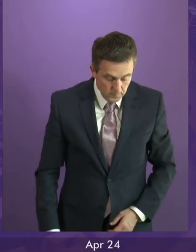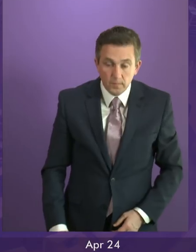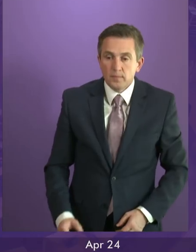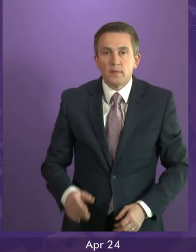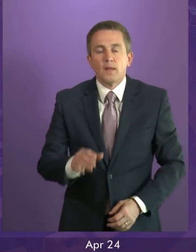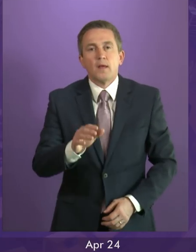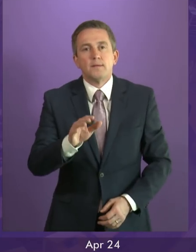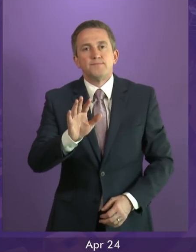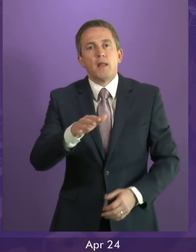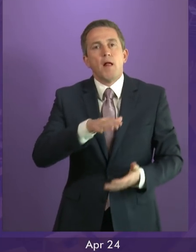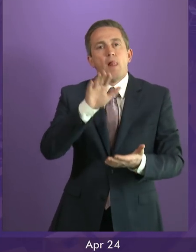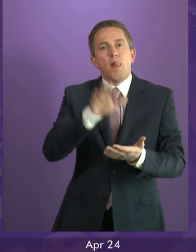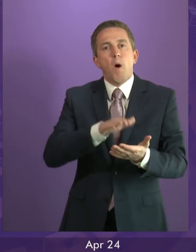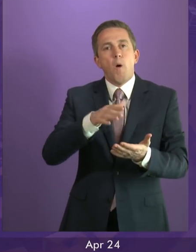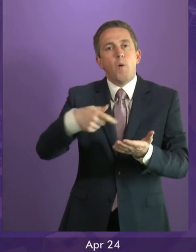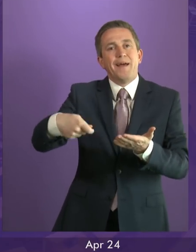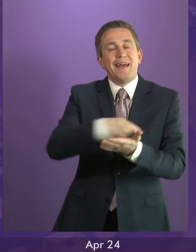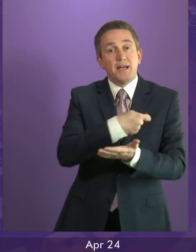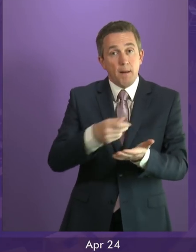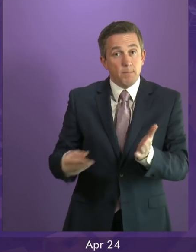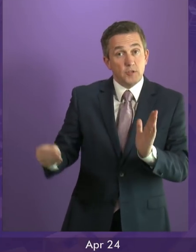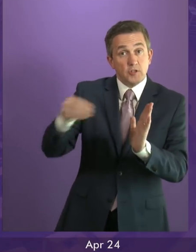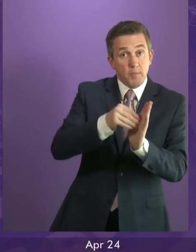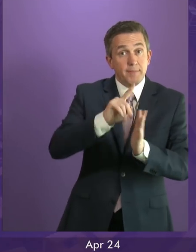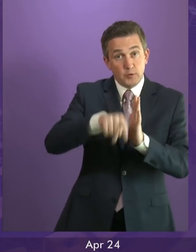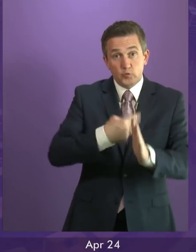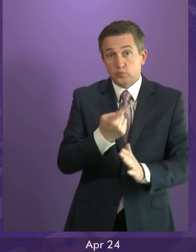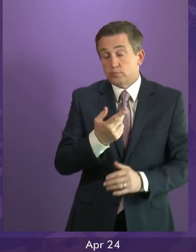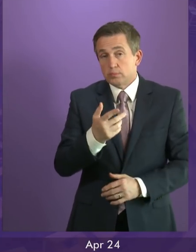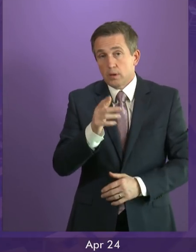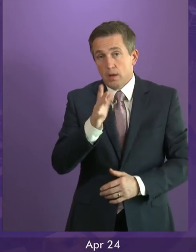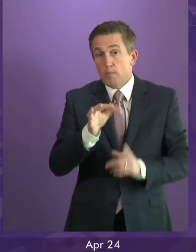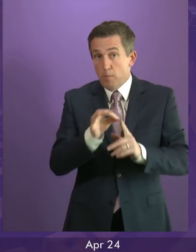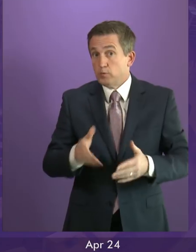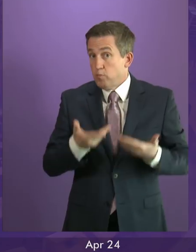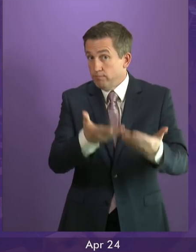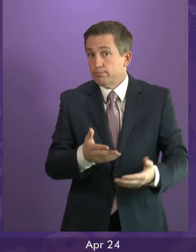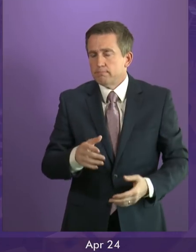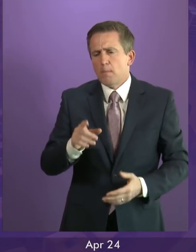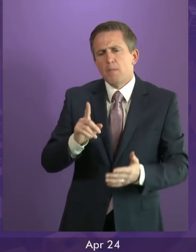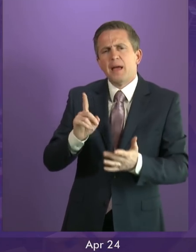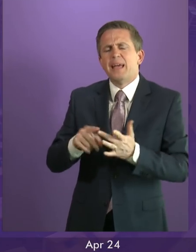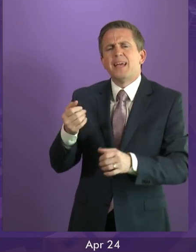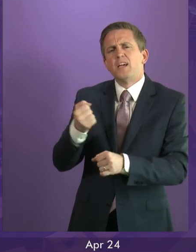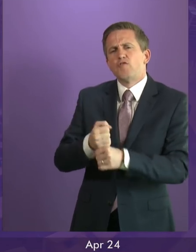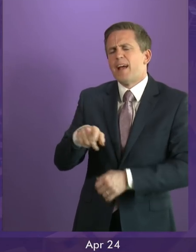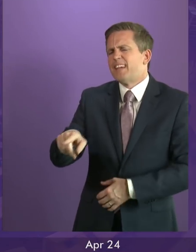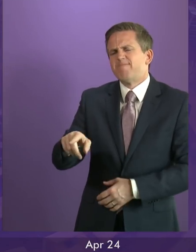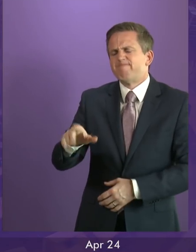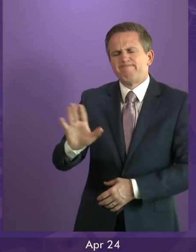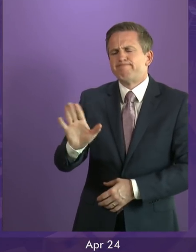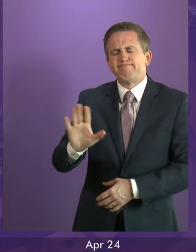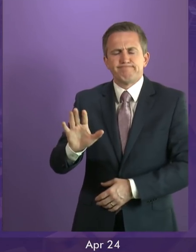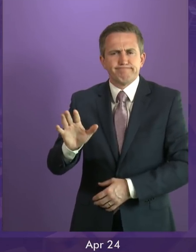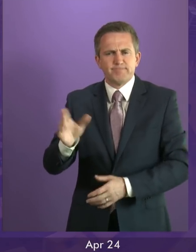our proposals on the low-income supplement in June. That's what we said we would do. It doesn't do Ian Gray's case any good, I think,